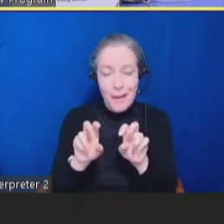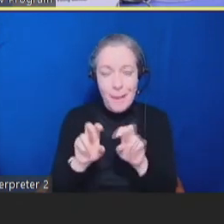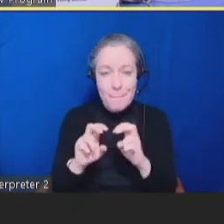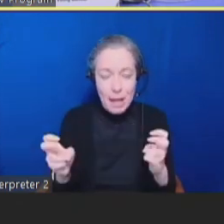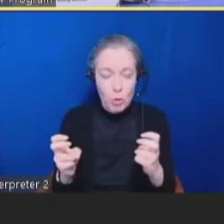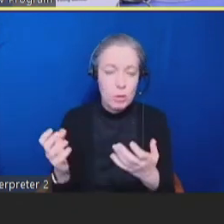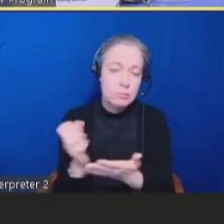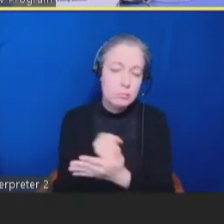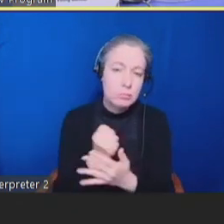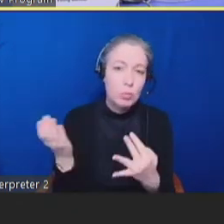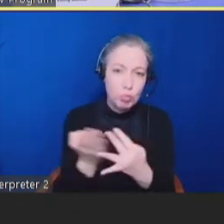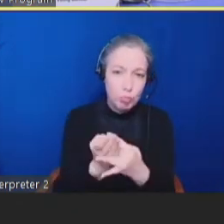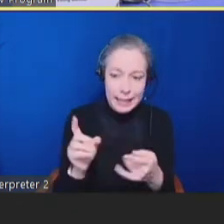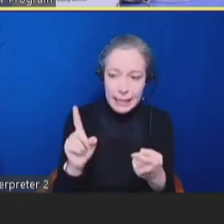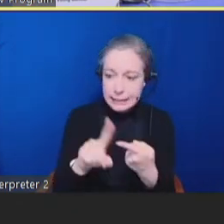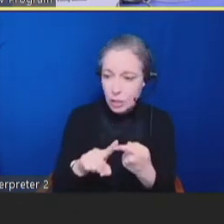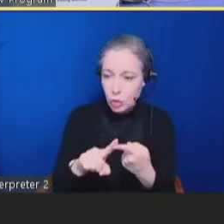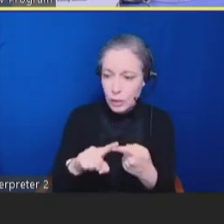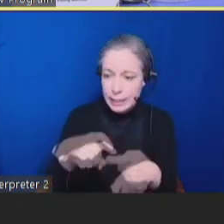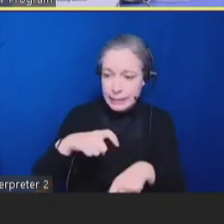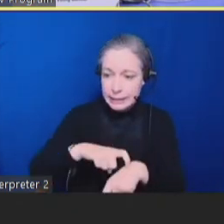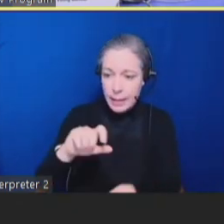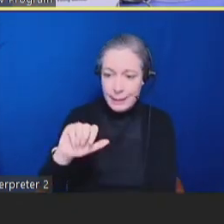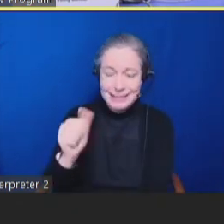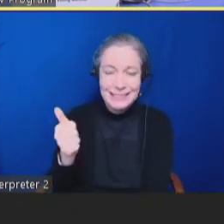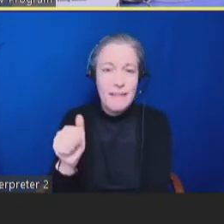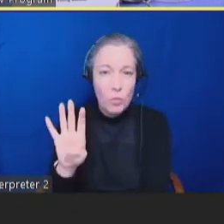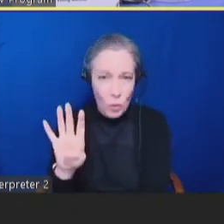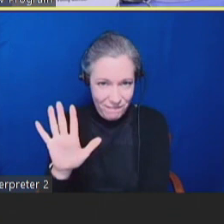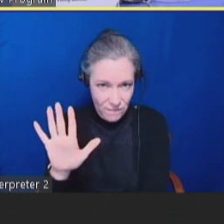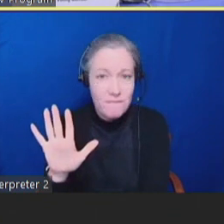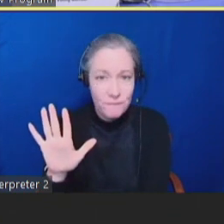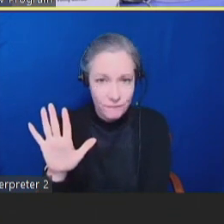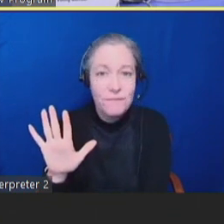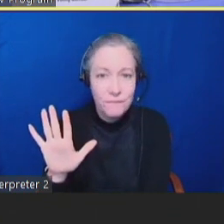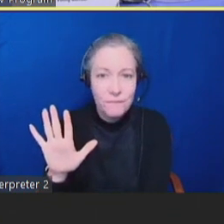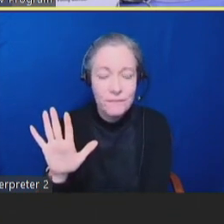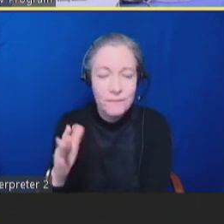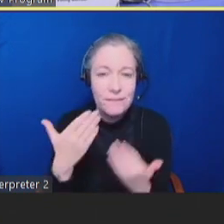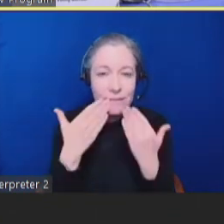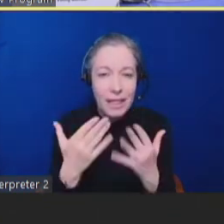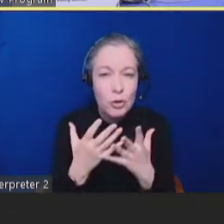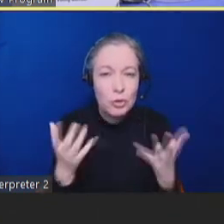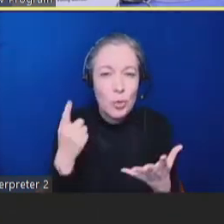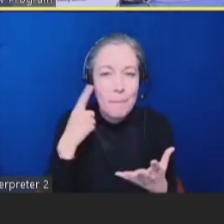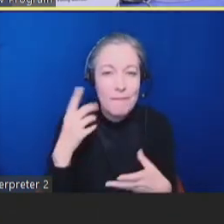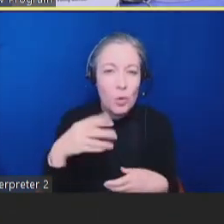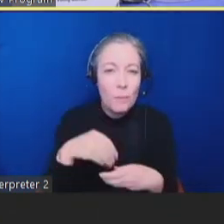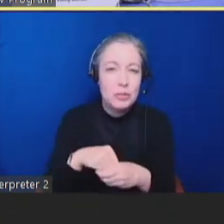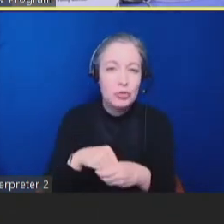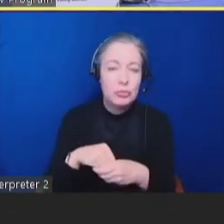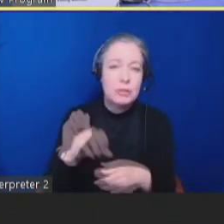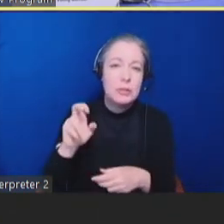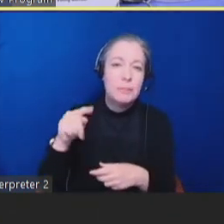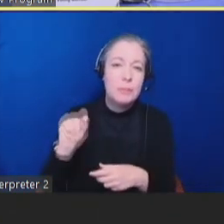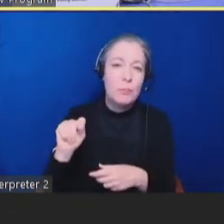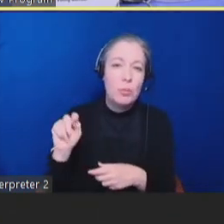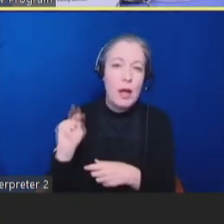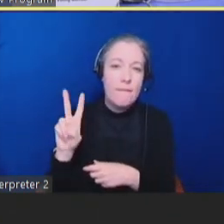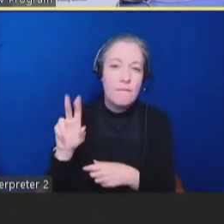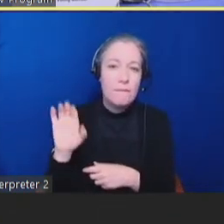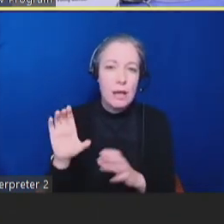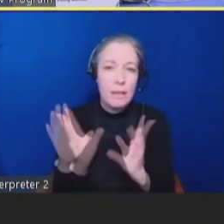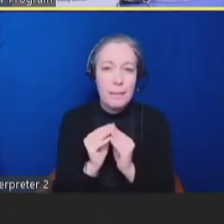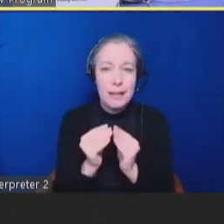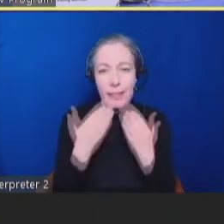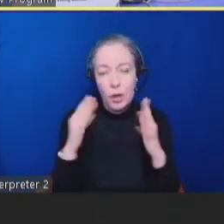break until 1045 Eastern Time. Thank you for participating in our September INVAC meeting. Thank you. Thank